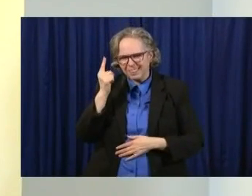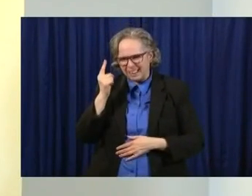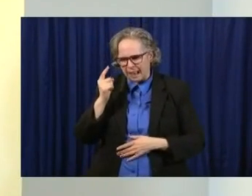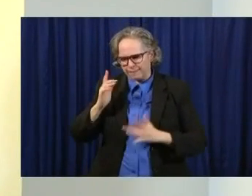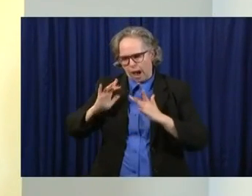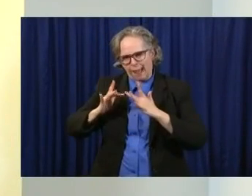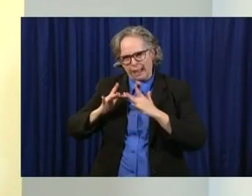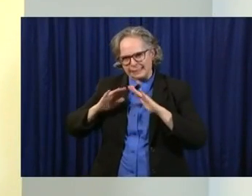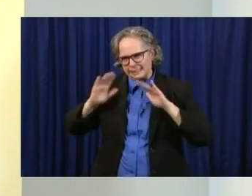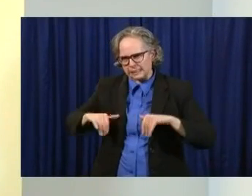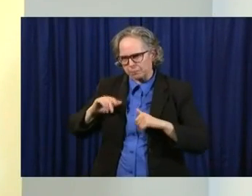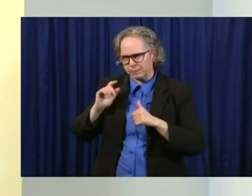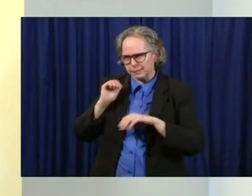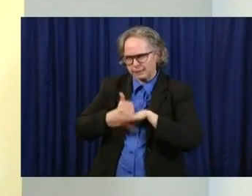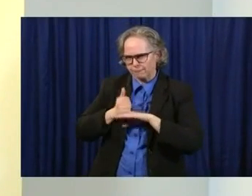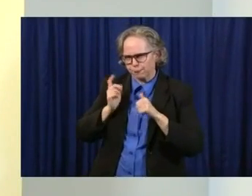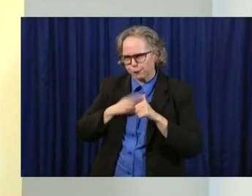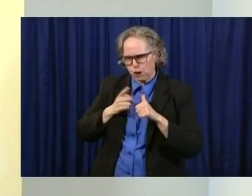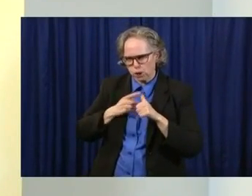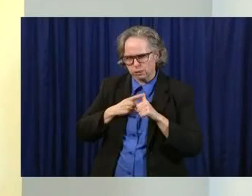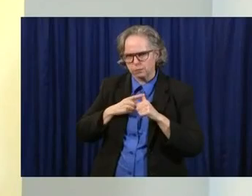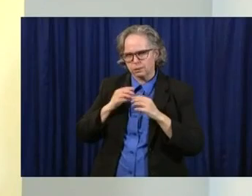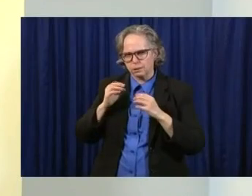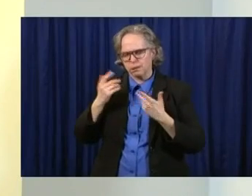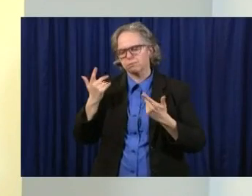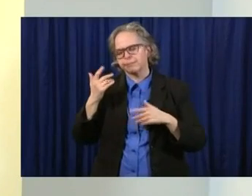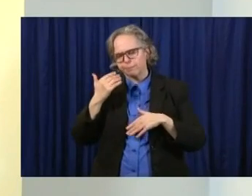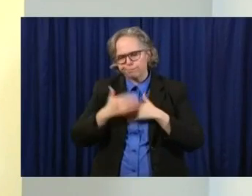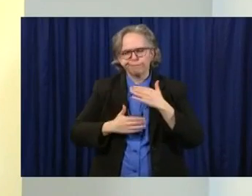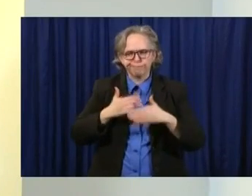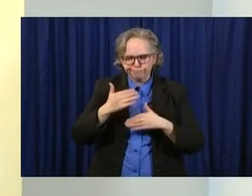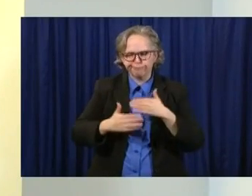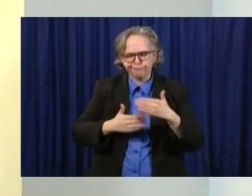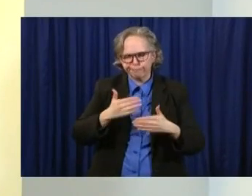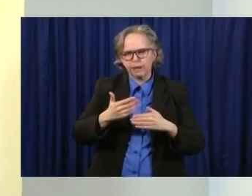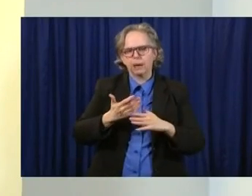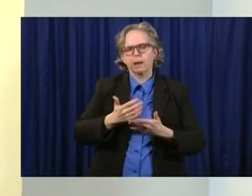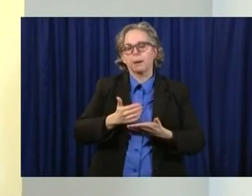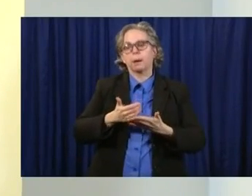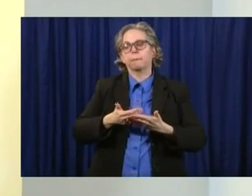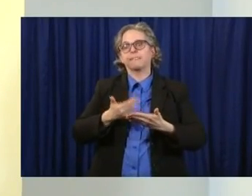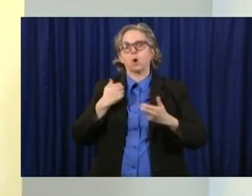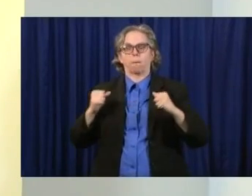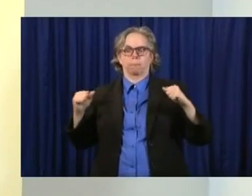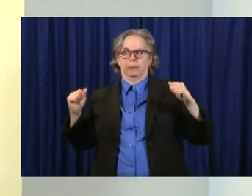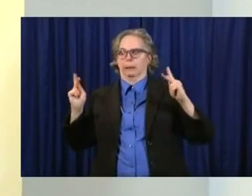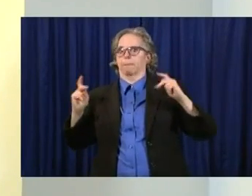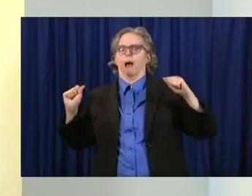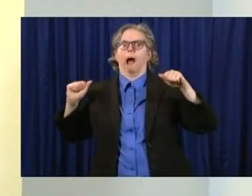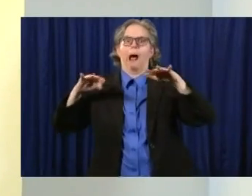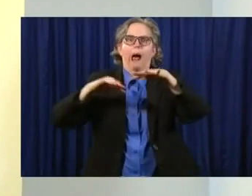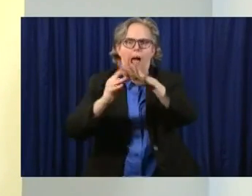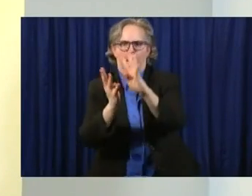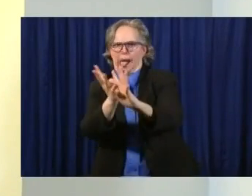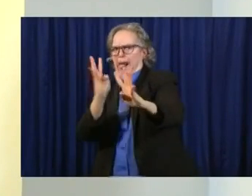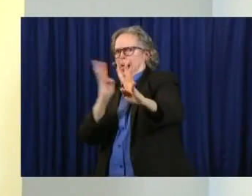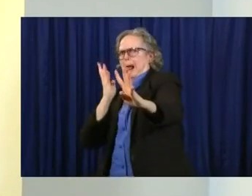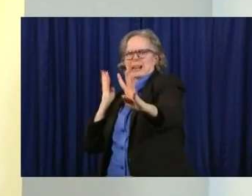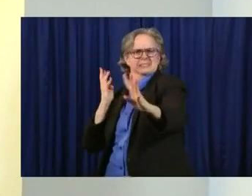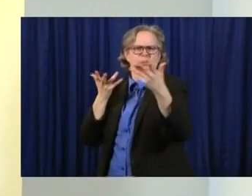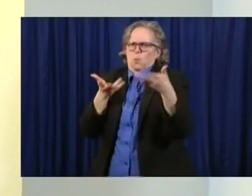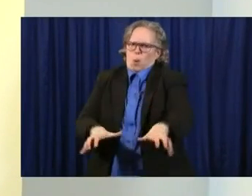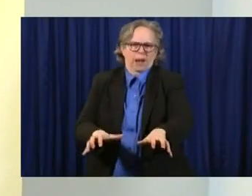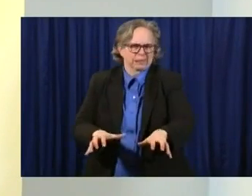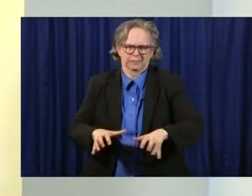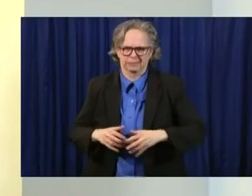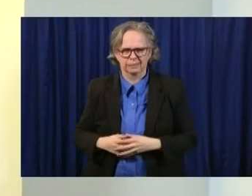process for when we restart the BMVs to avoid a large rush of people coming at the